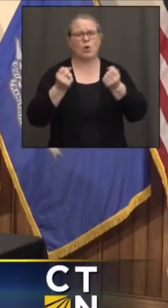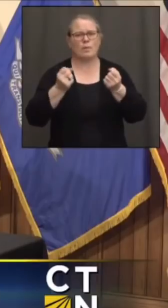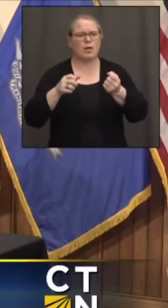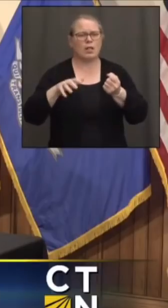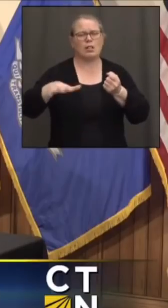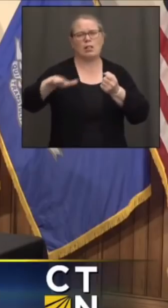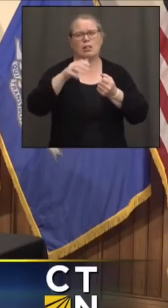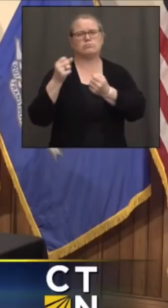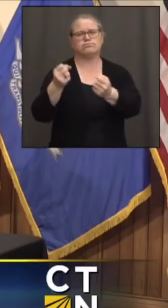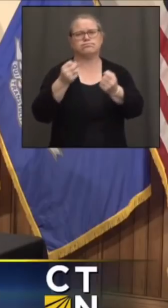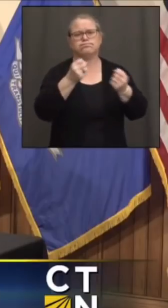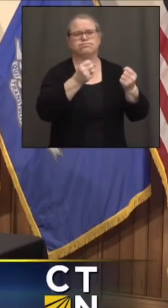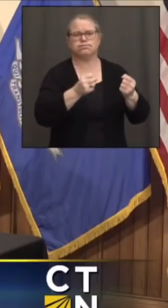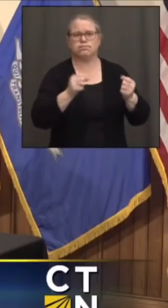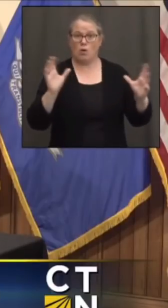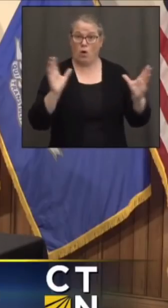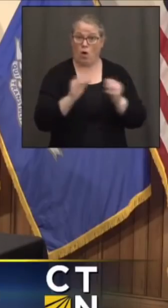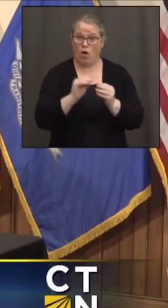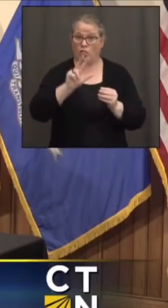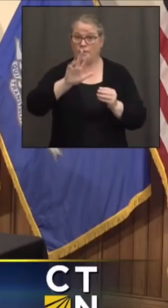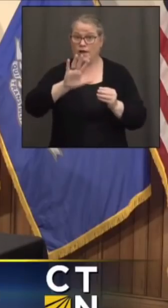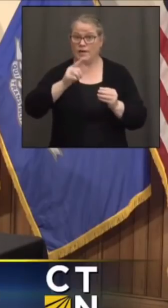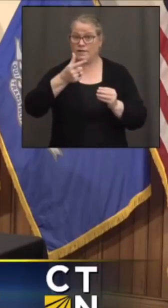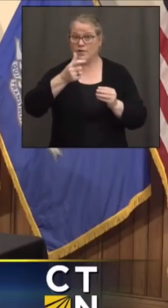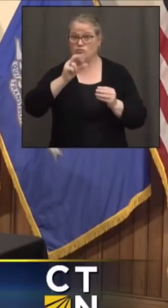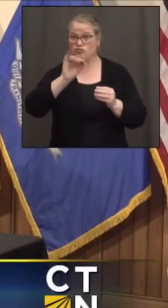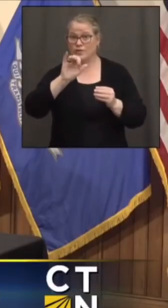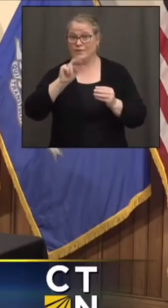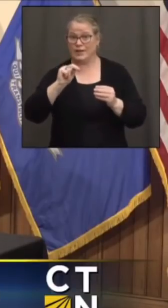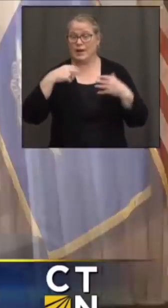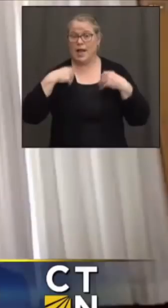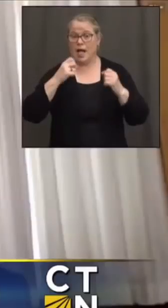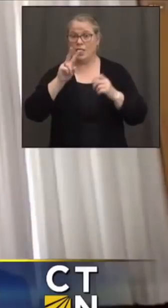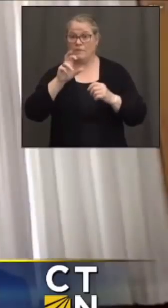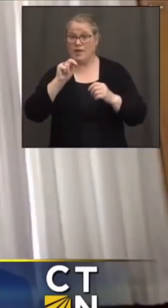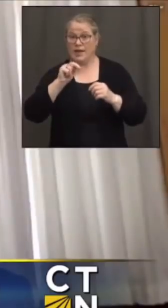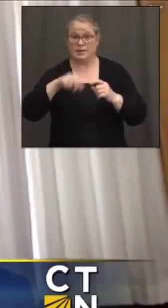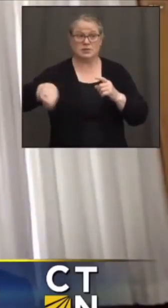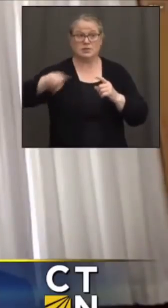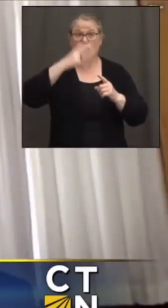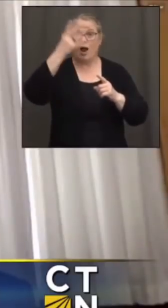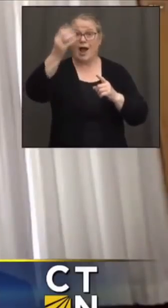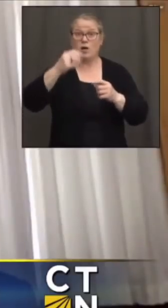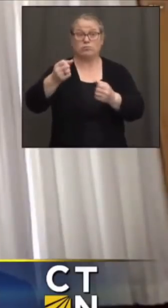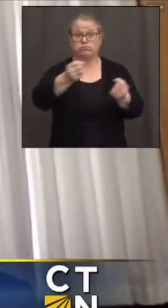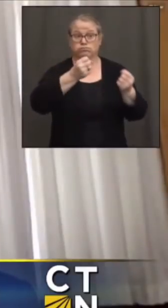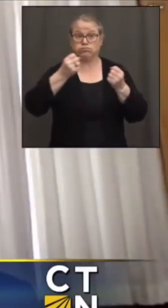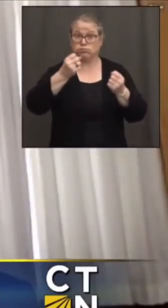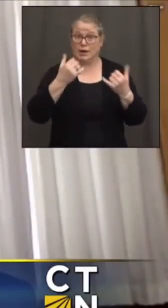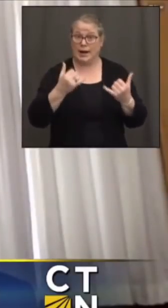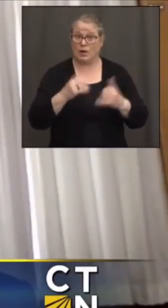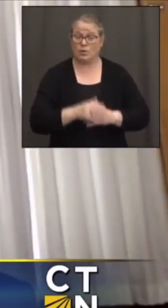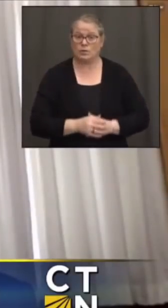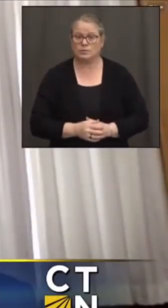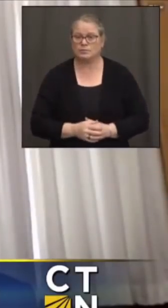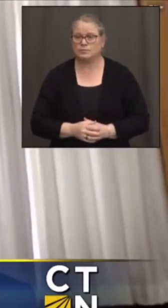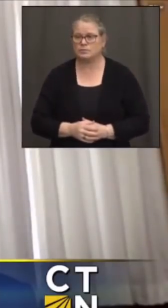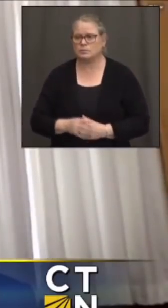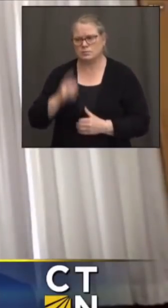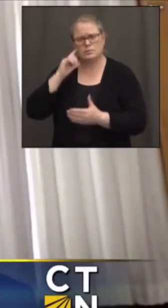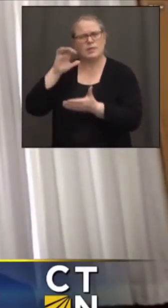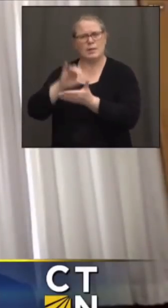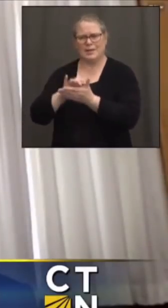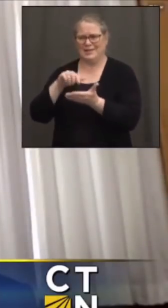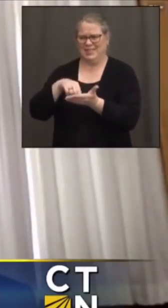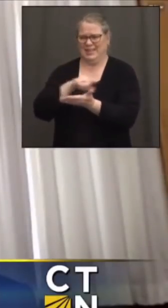Griffin Health vans out on the road now? I believe the second FEMA mobile unit is mobilizing this